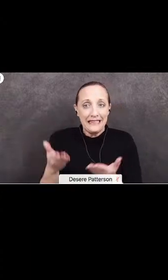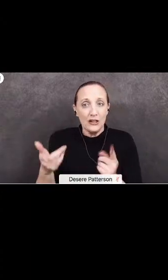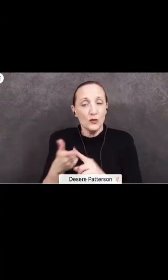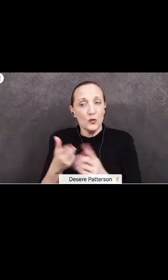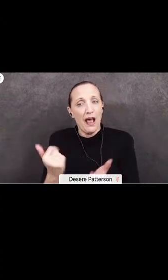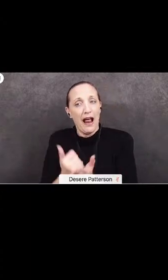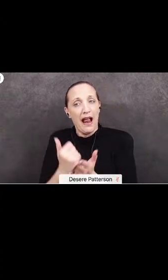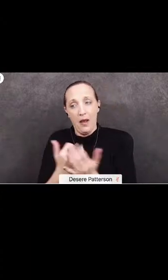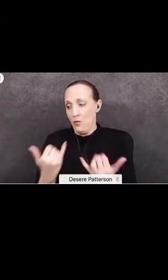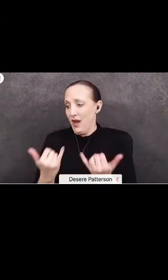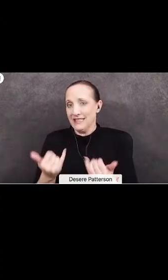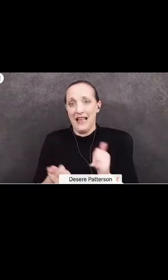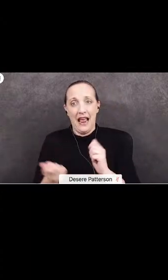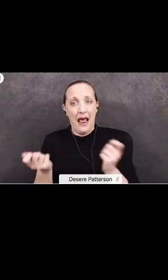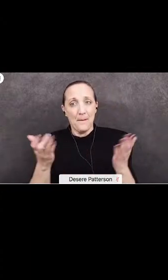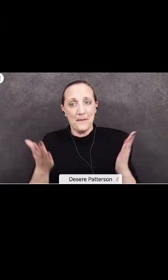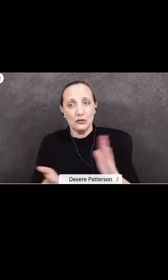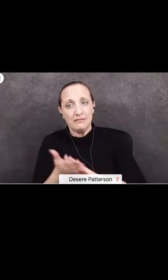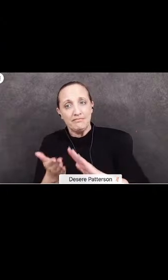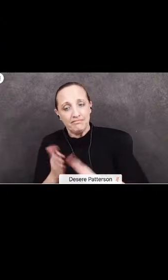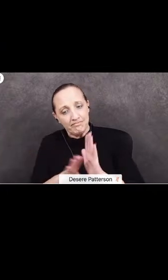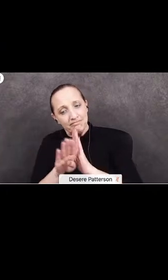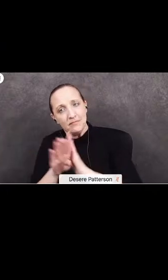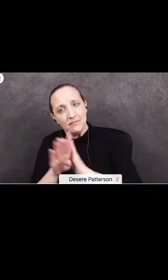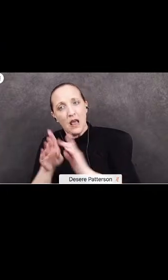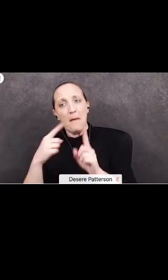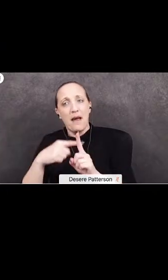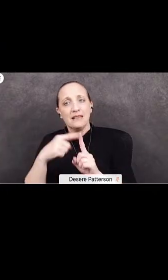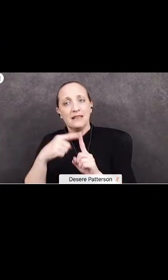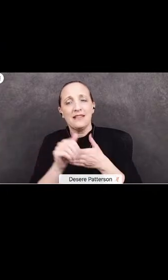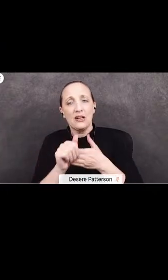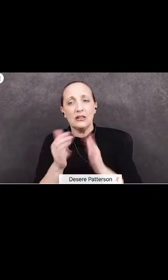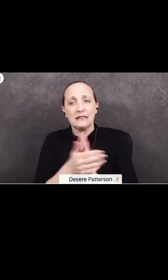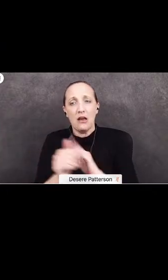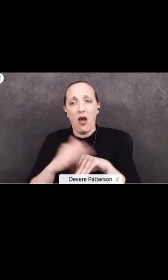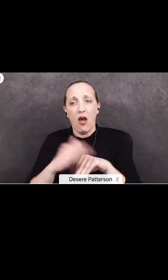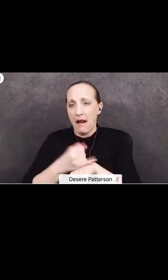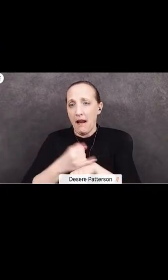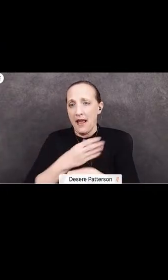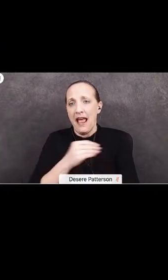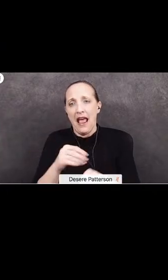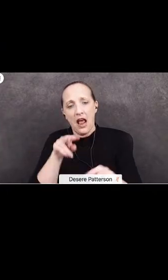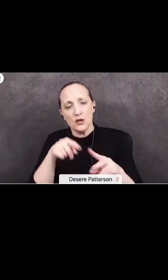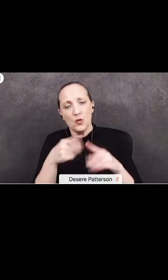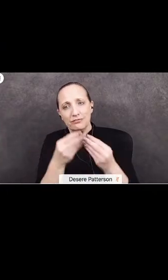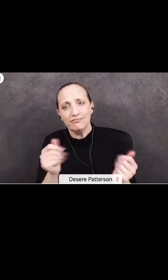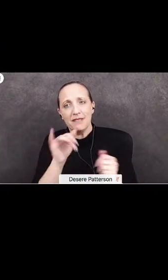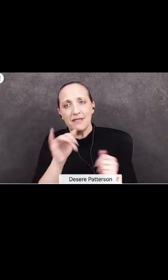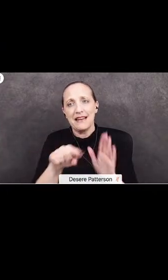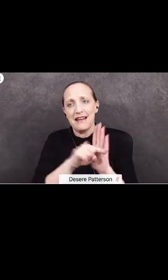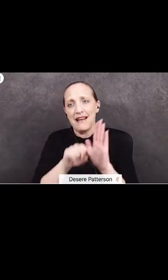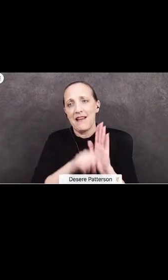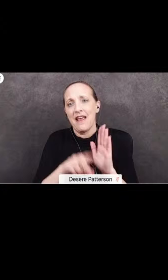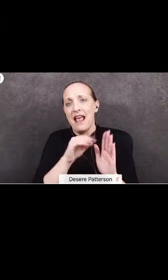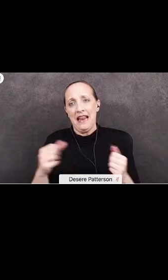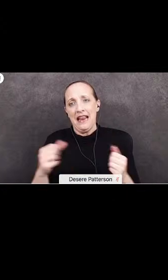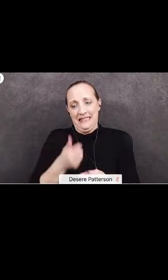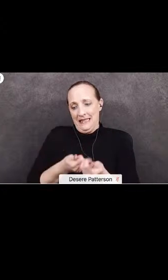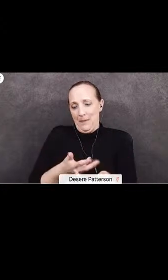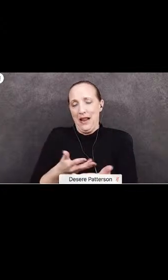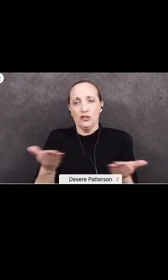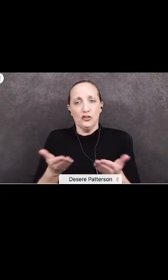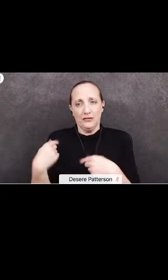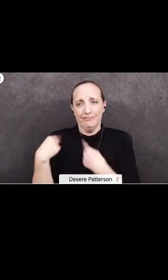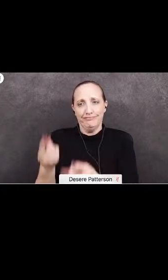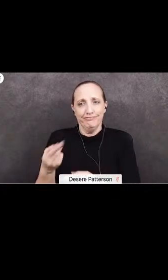present administration develop positive leadership skills on campus and to address the negativity and intimidation that has been present in VHS